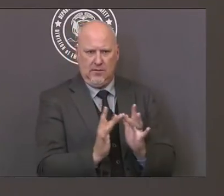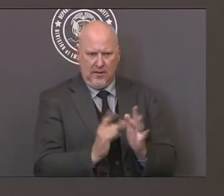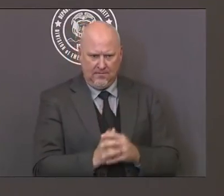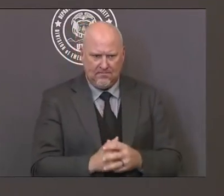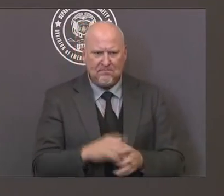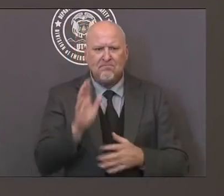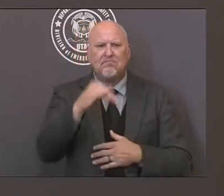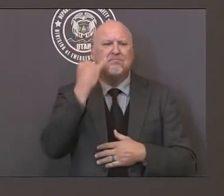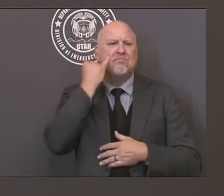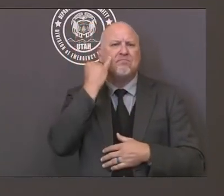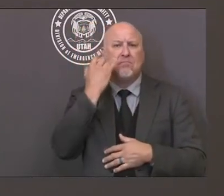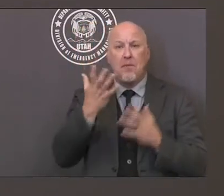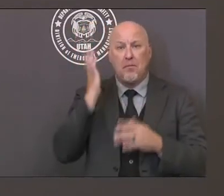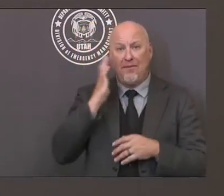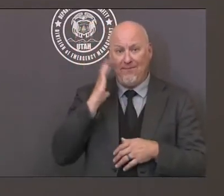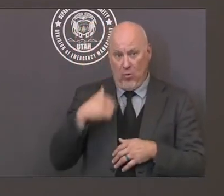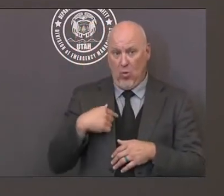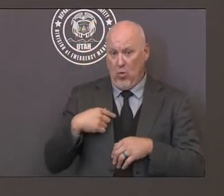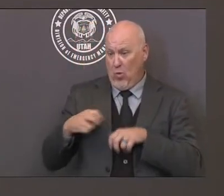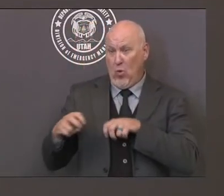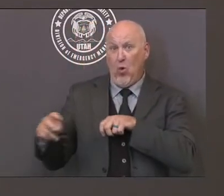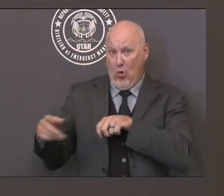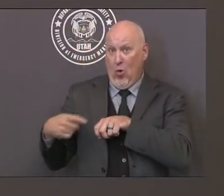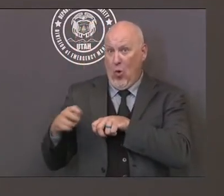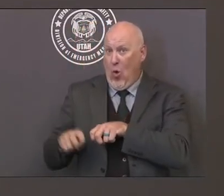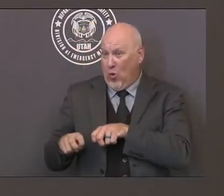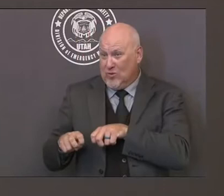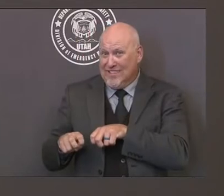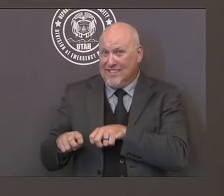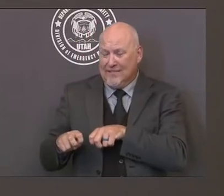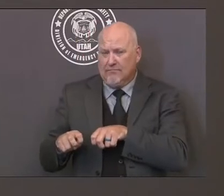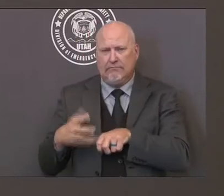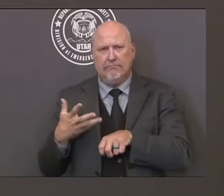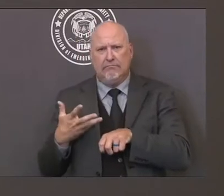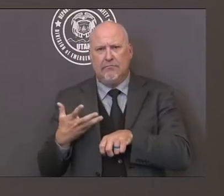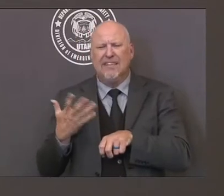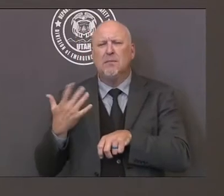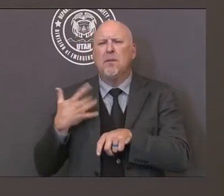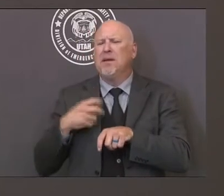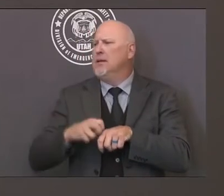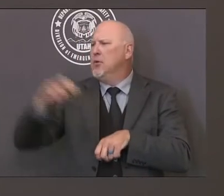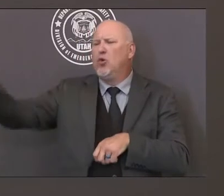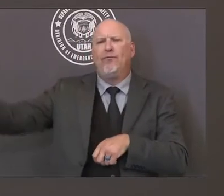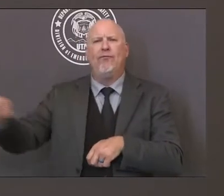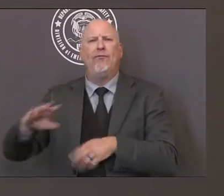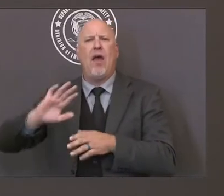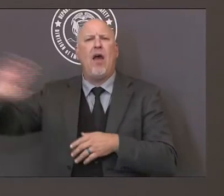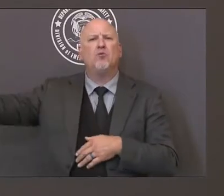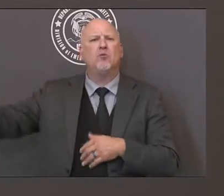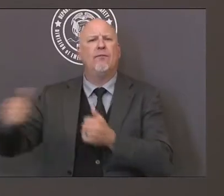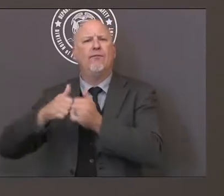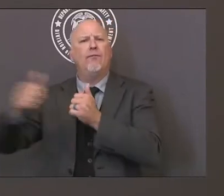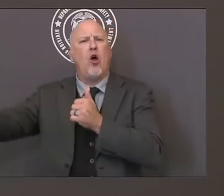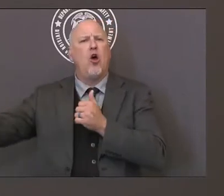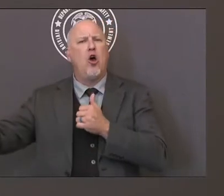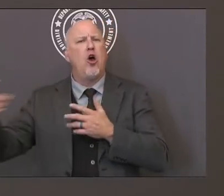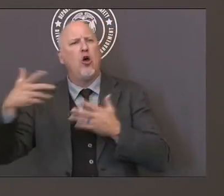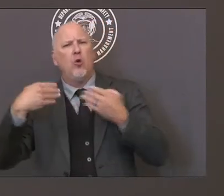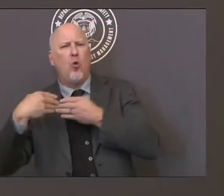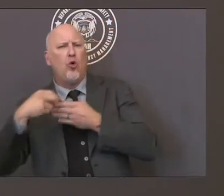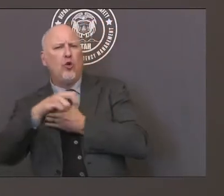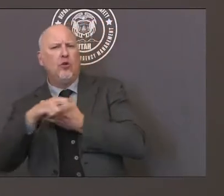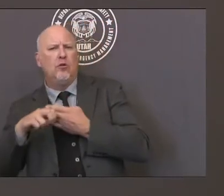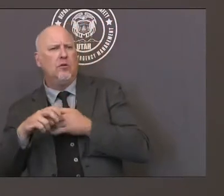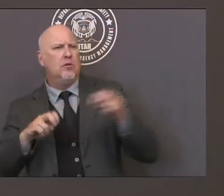the classroom setting that they need while also keeping themselves and their environment safe if any close contact starts to develop